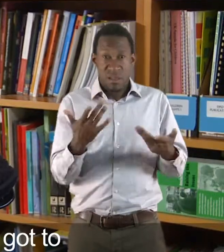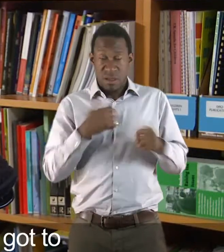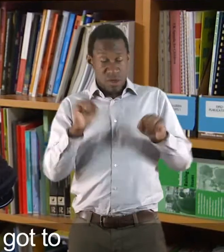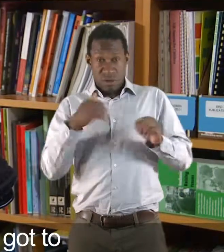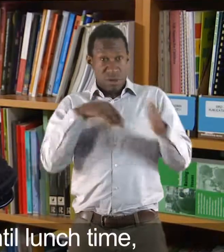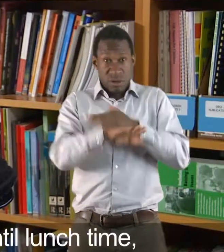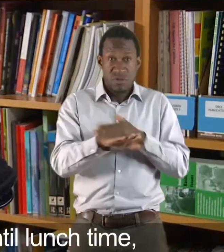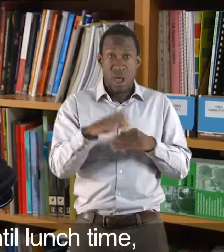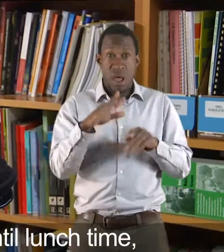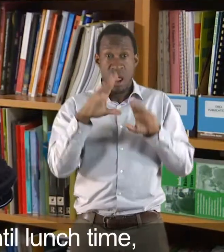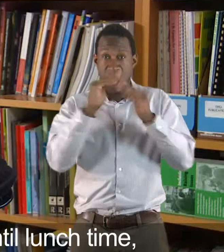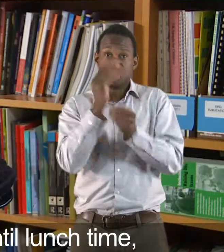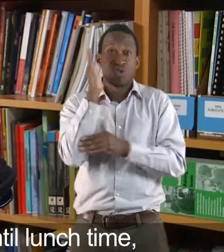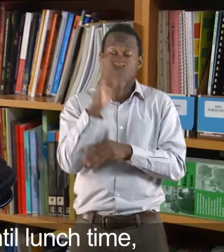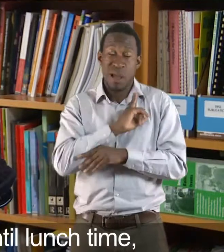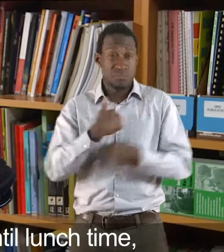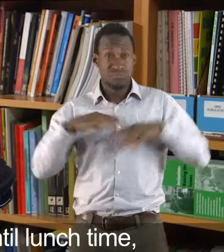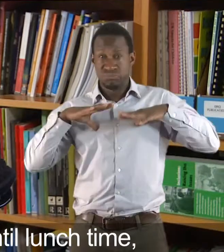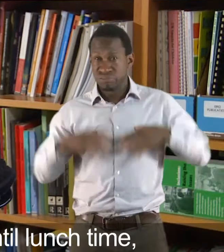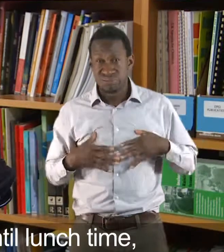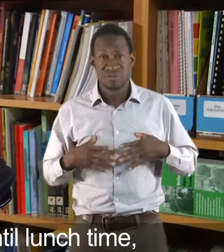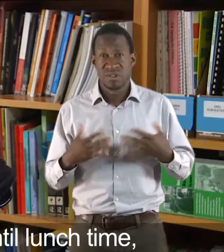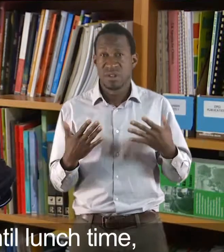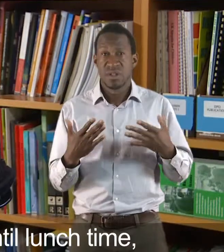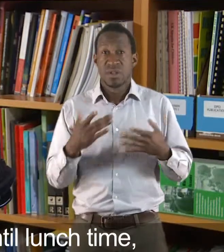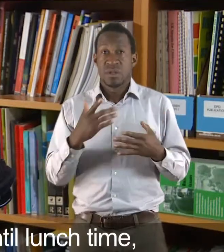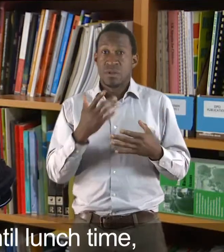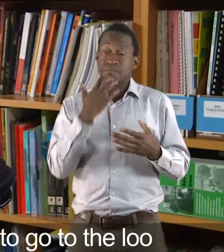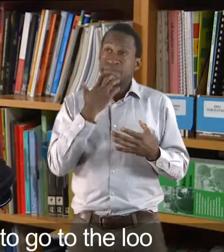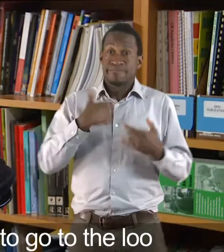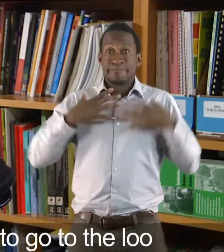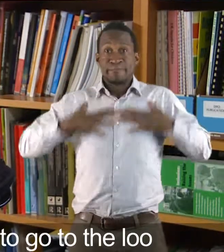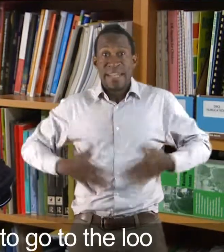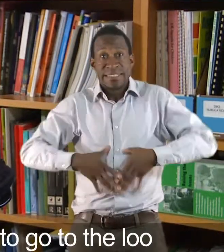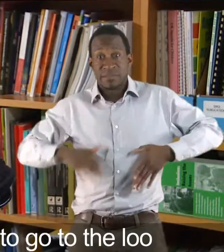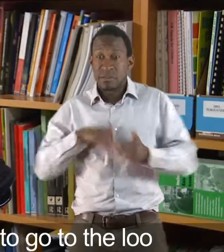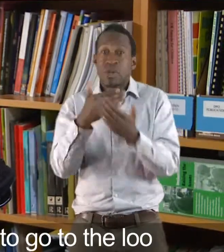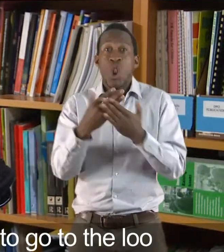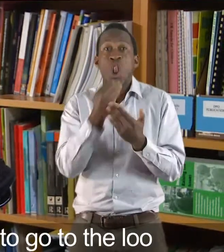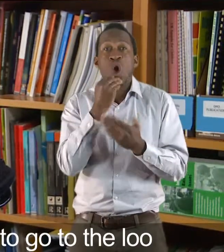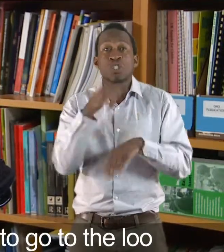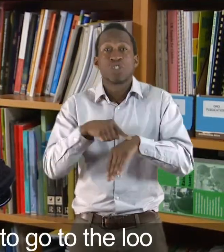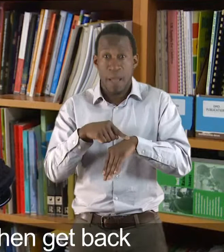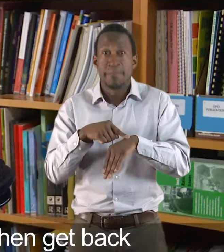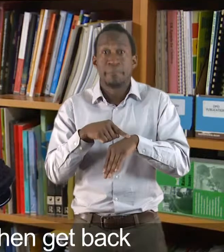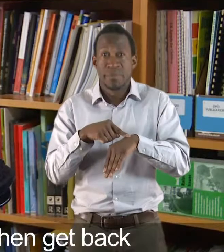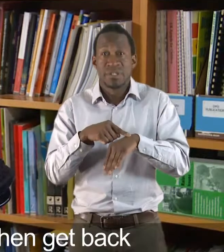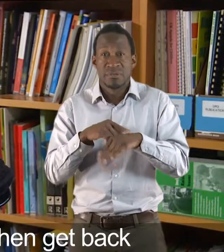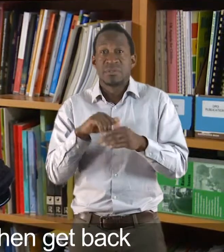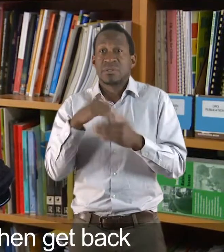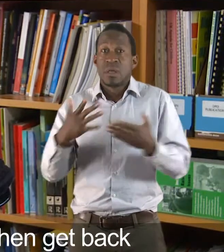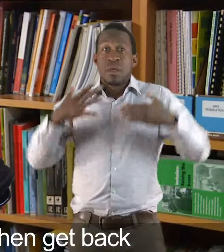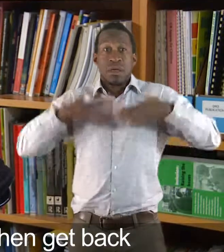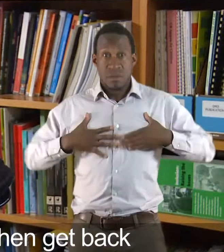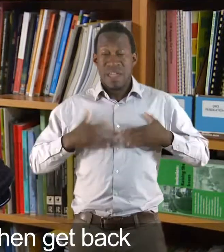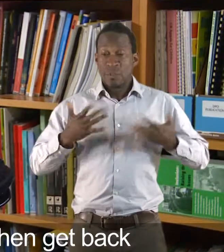tired. So I would stand in a space suit until lunchtime, maybe come out of the space suit just to go to the loo and maybe have my